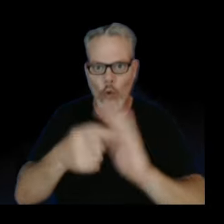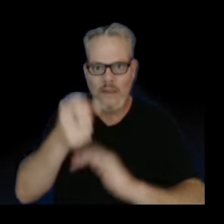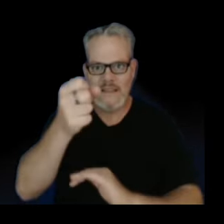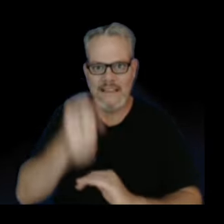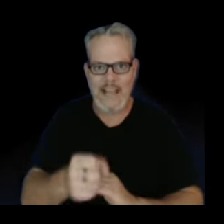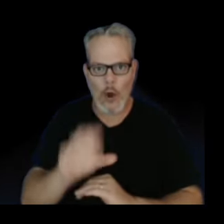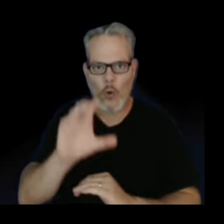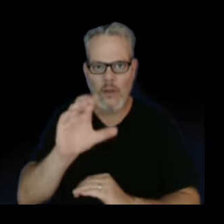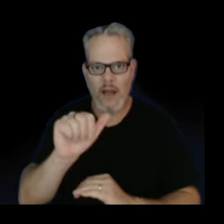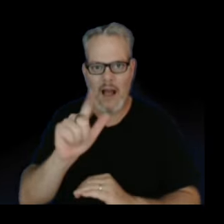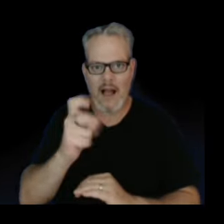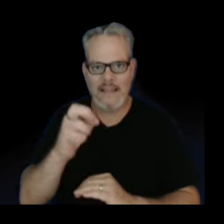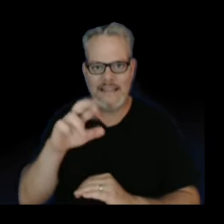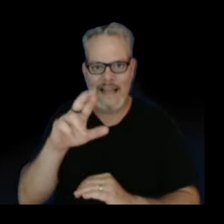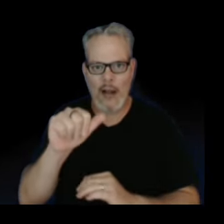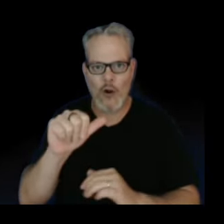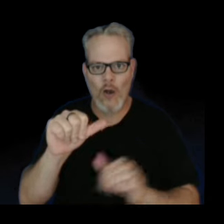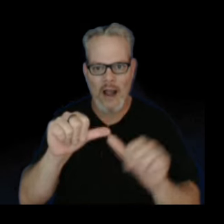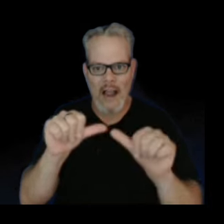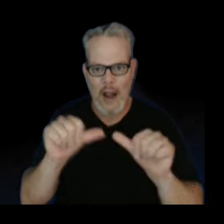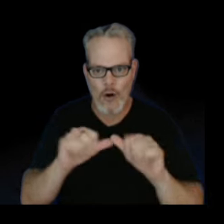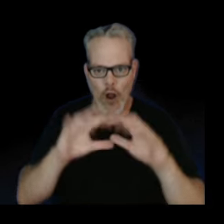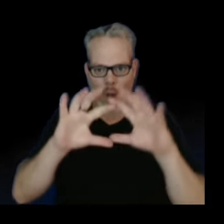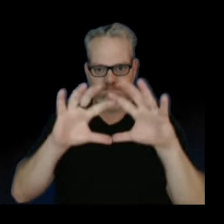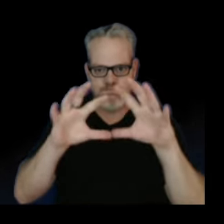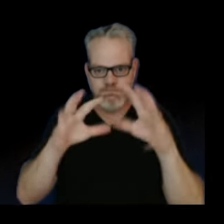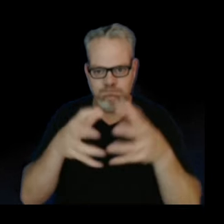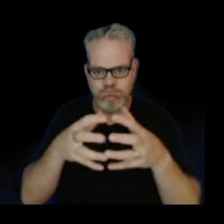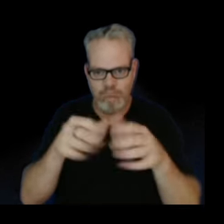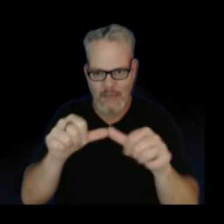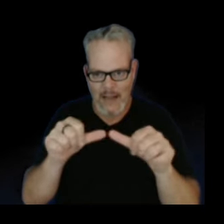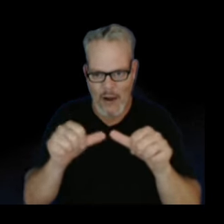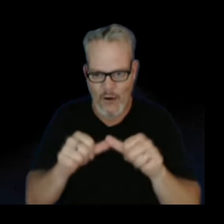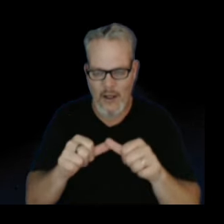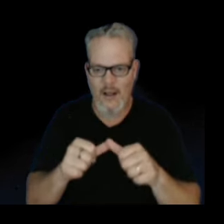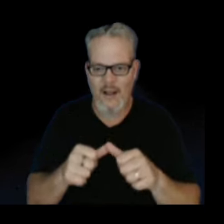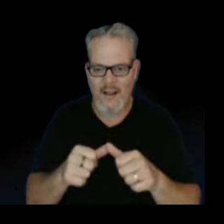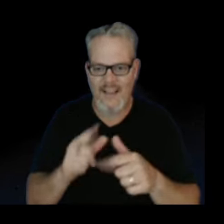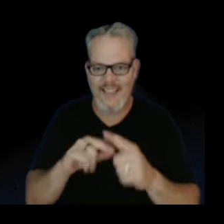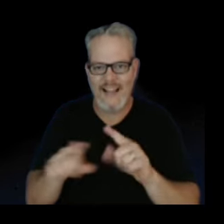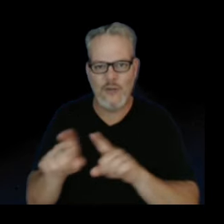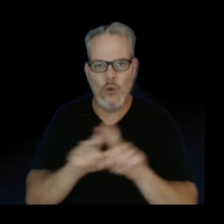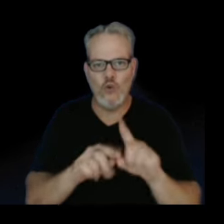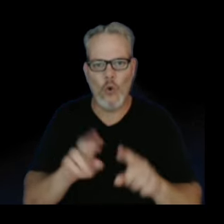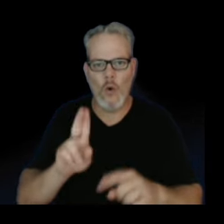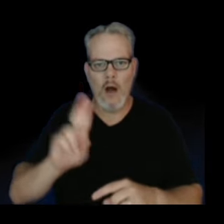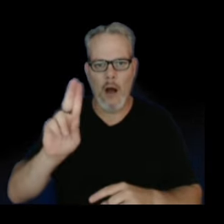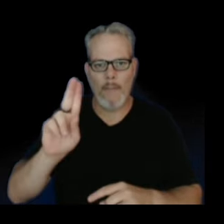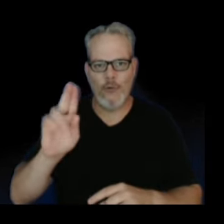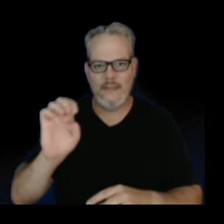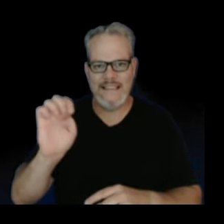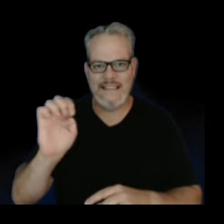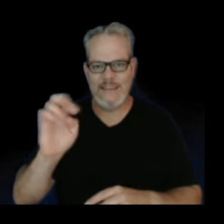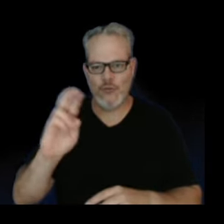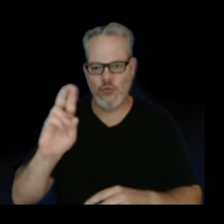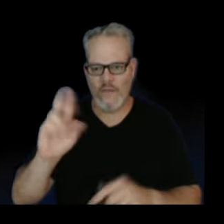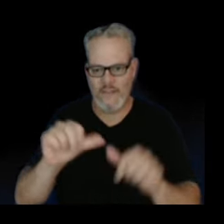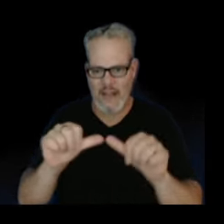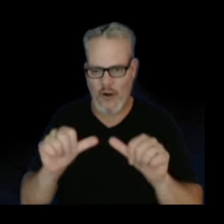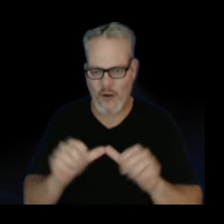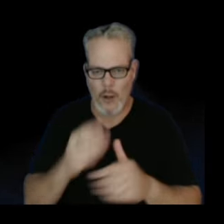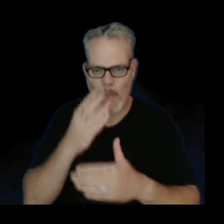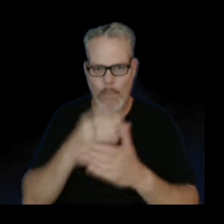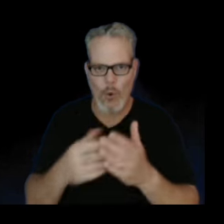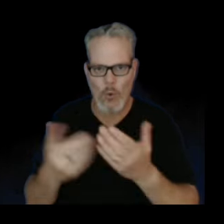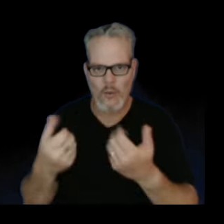a little bit into the Southwest Rift connector, Upper Southwest Rift and the Upper East Rift as well. These are the areas that border the